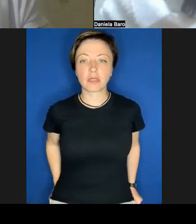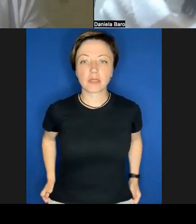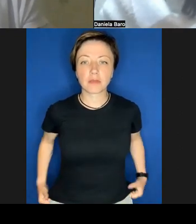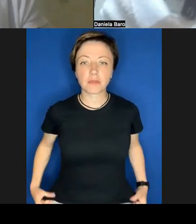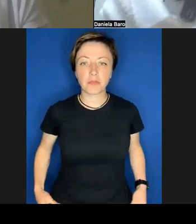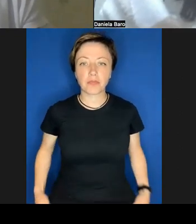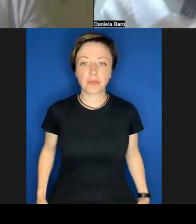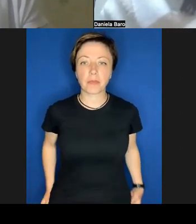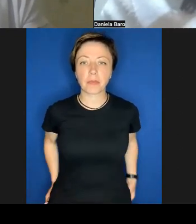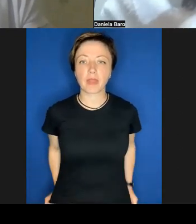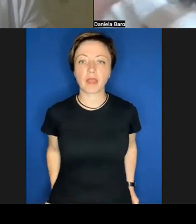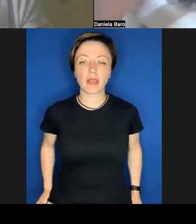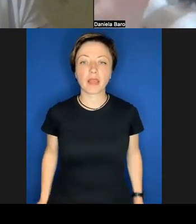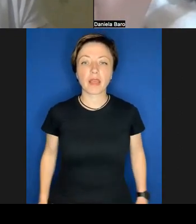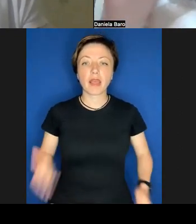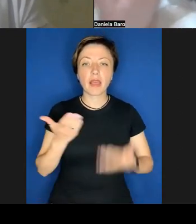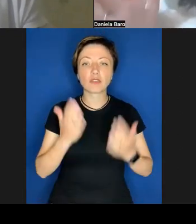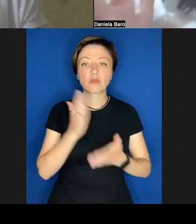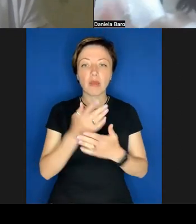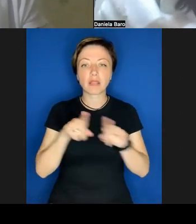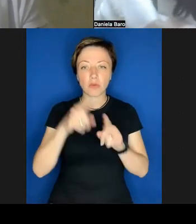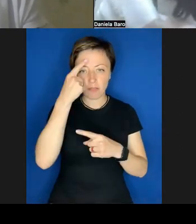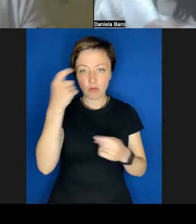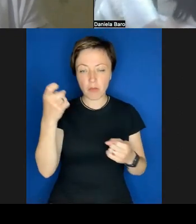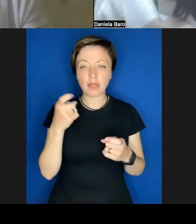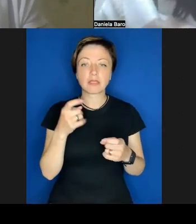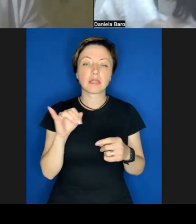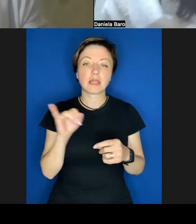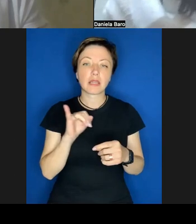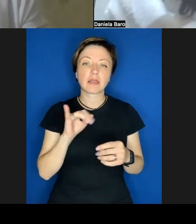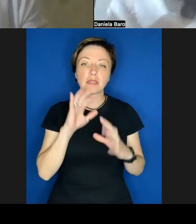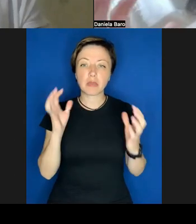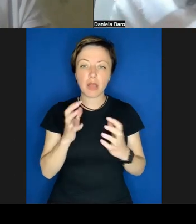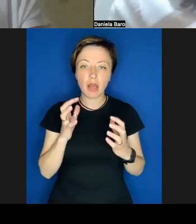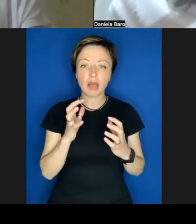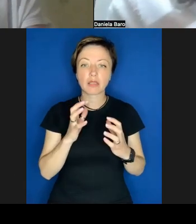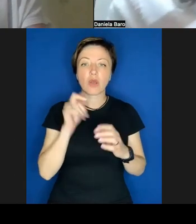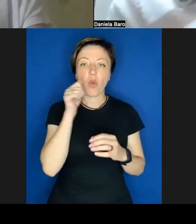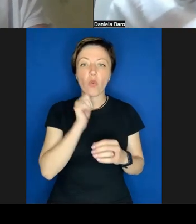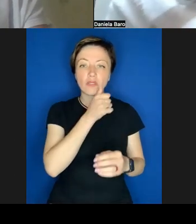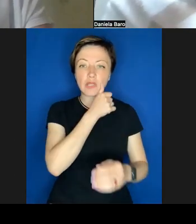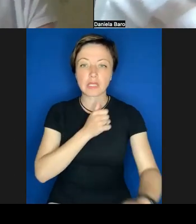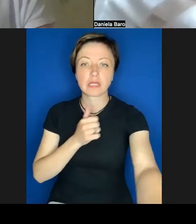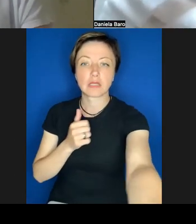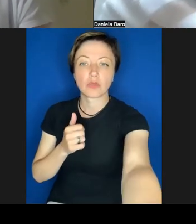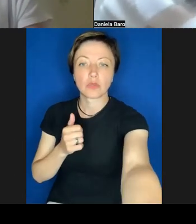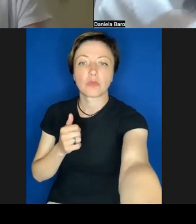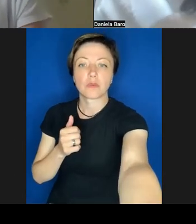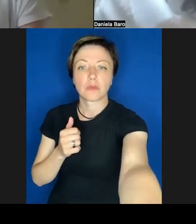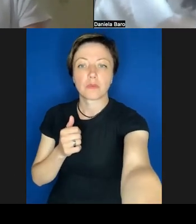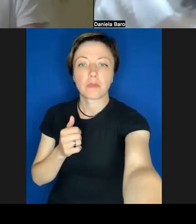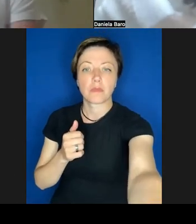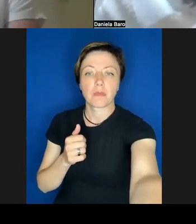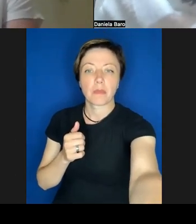our information is confidential. We have a confidential database. We follow the United Nations rules of confidentiality. And